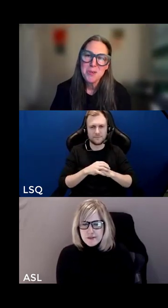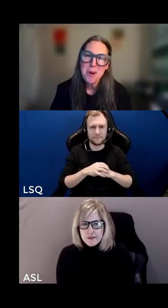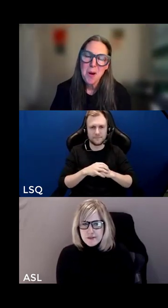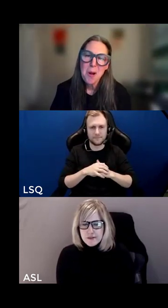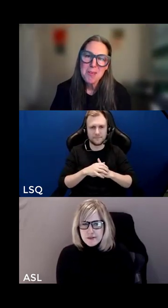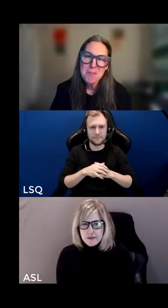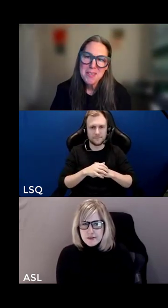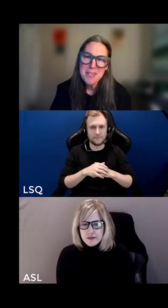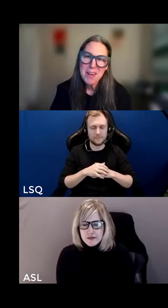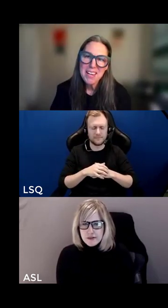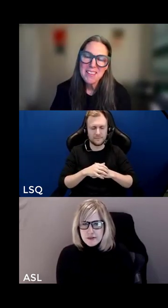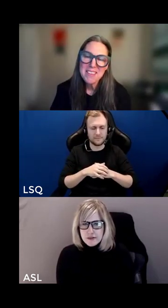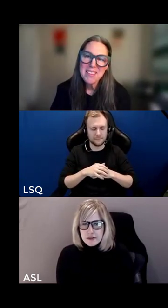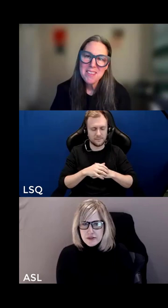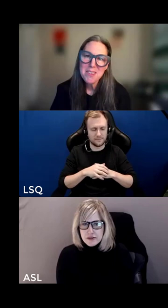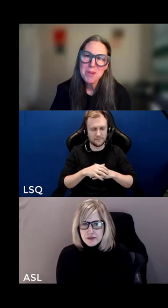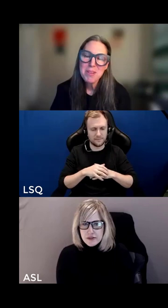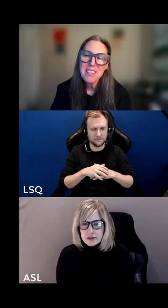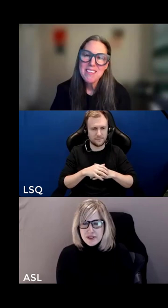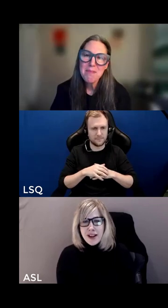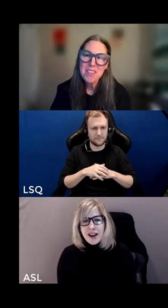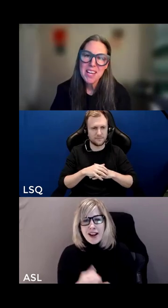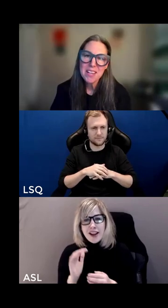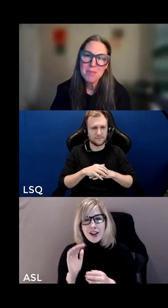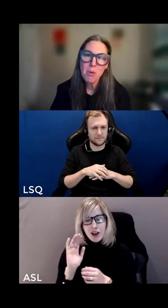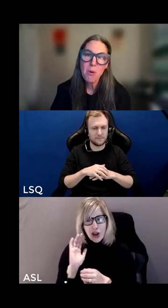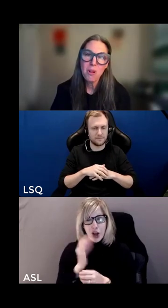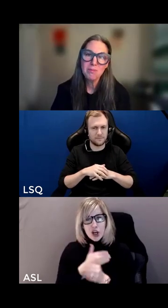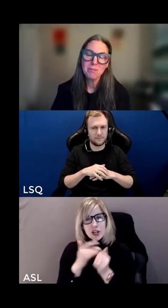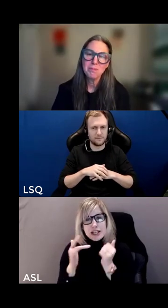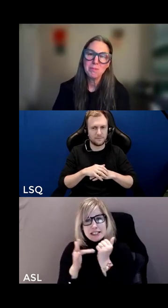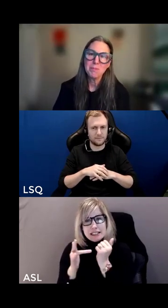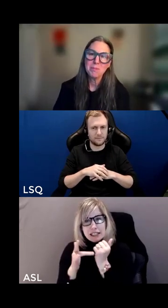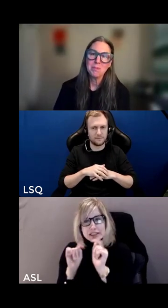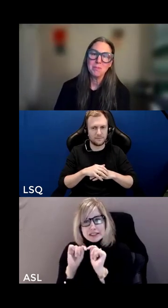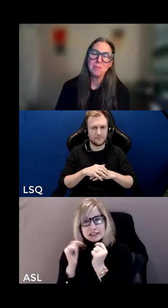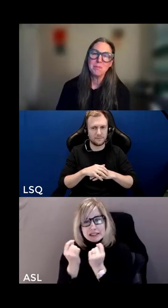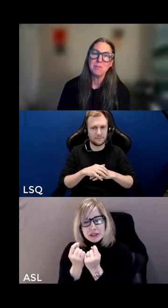and to our awesome team behind the scenes could we please have the next poll